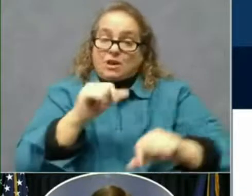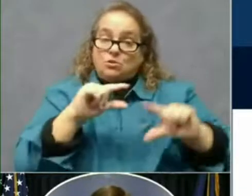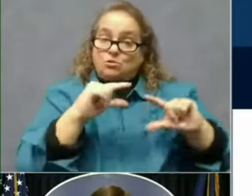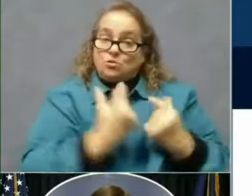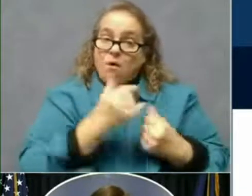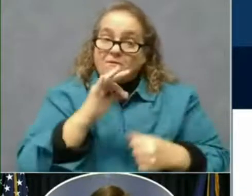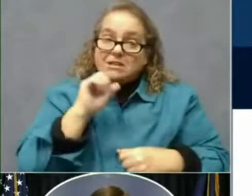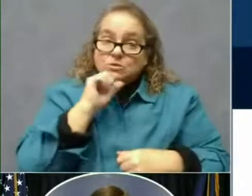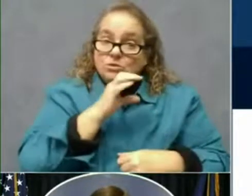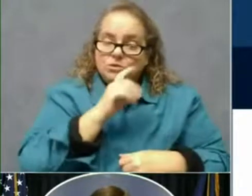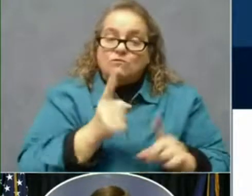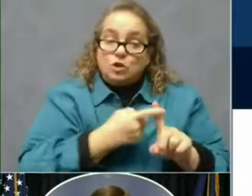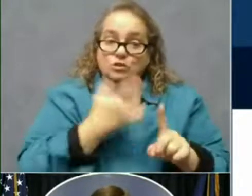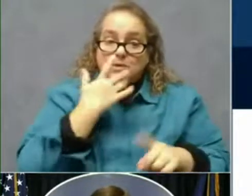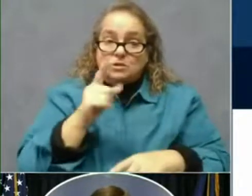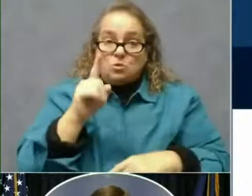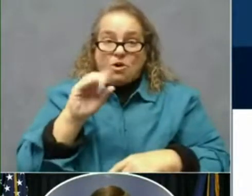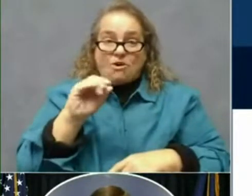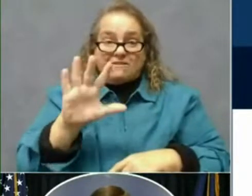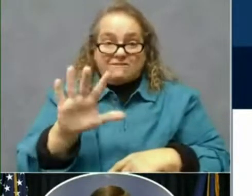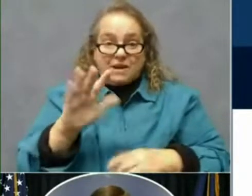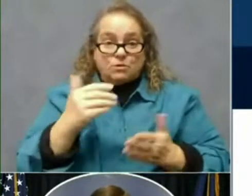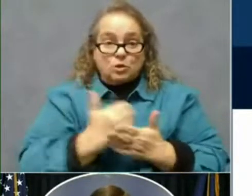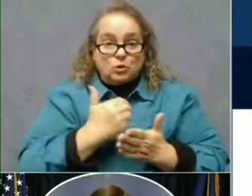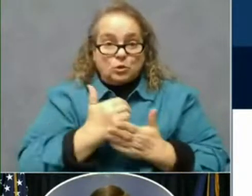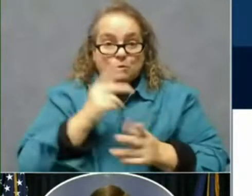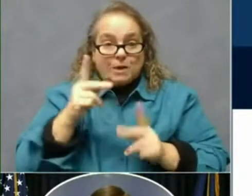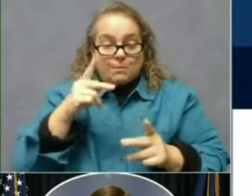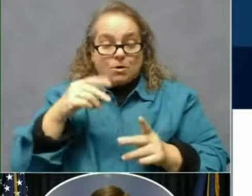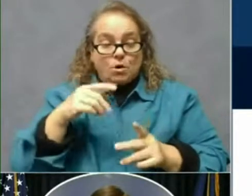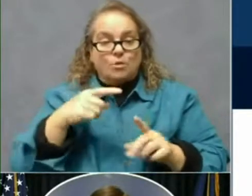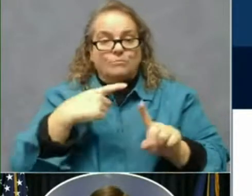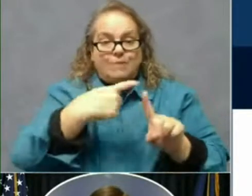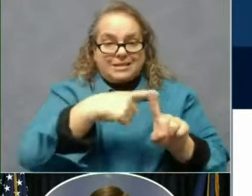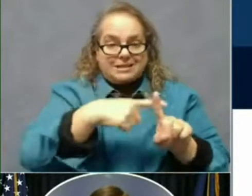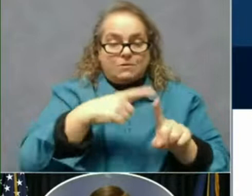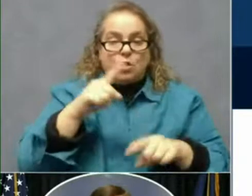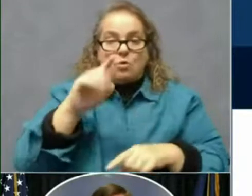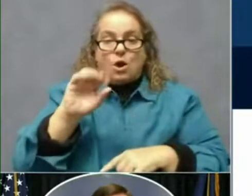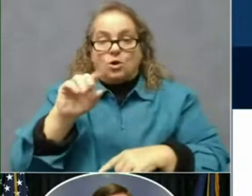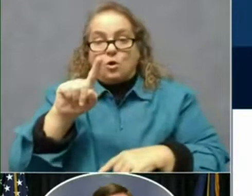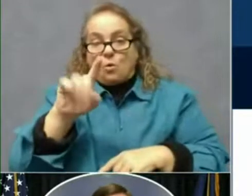105 new residents testing positive, 126 new staff, 37 deaths,